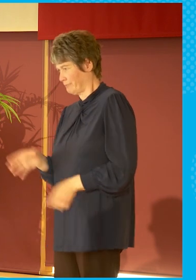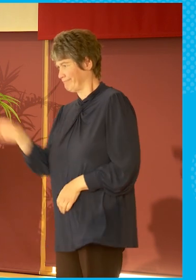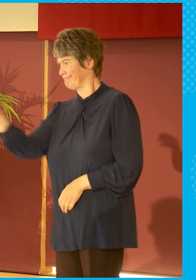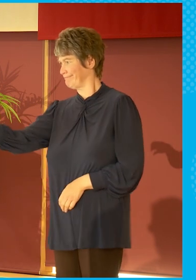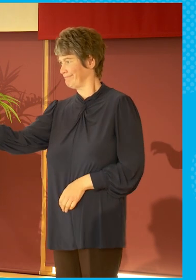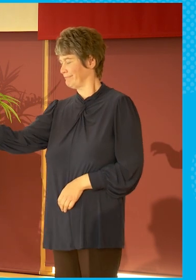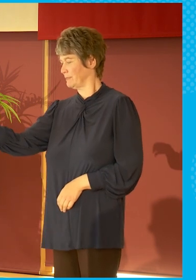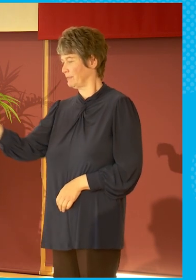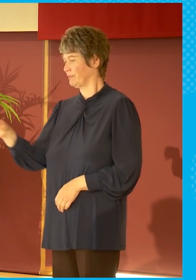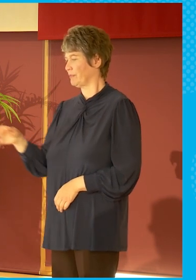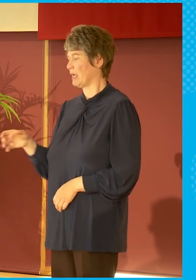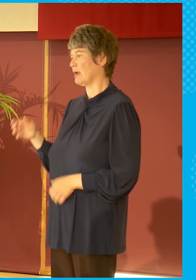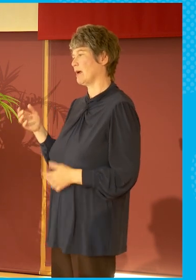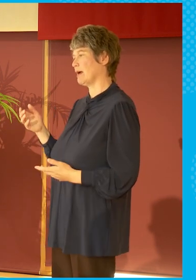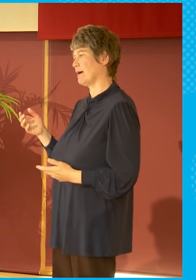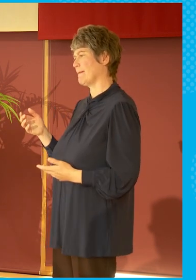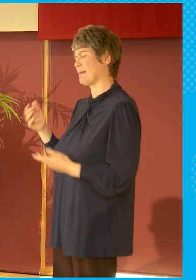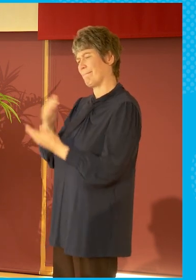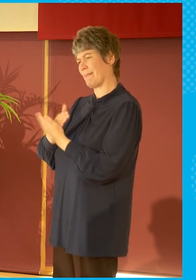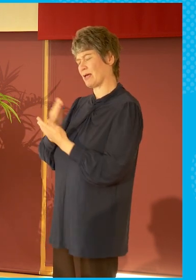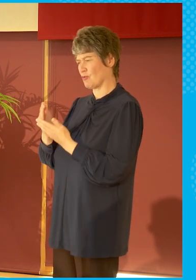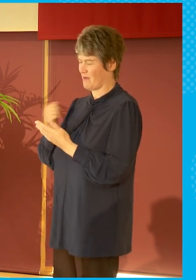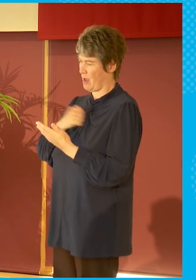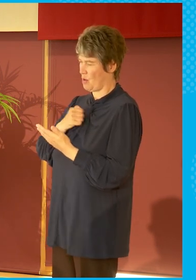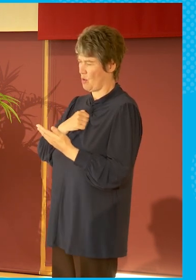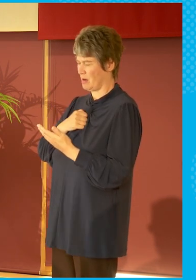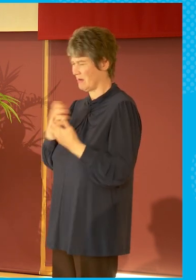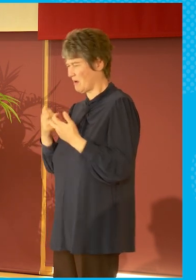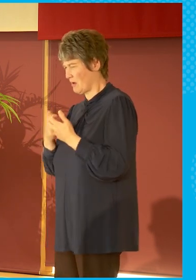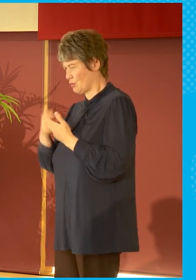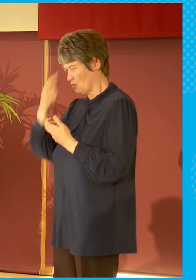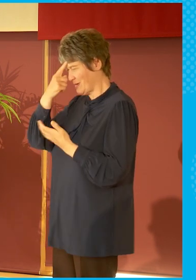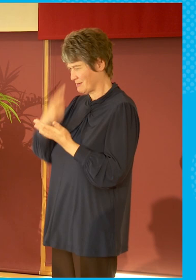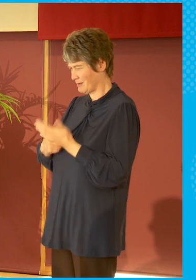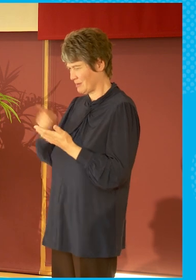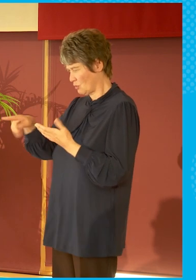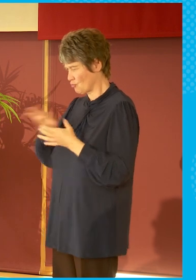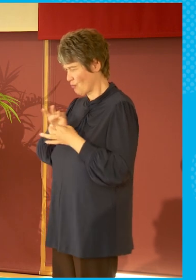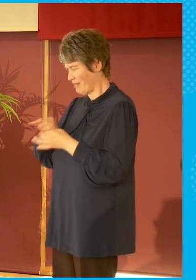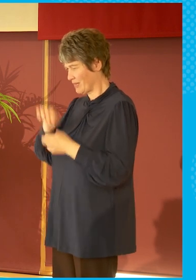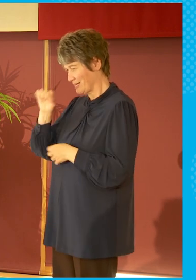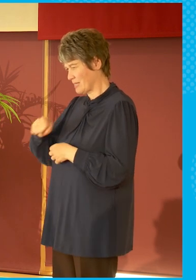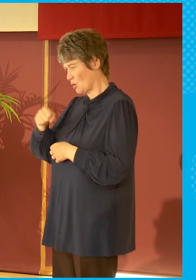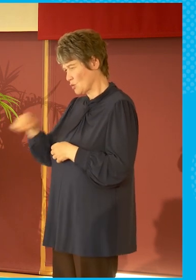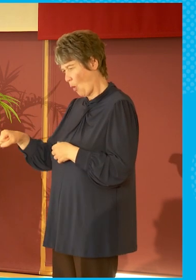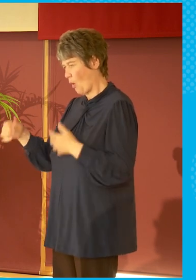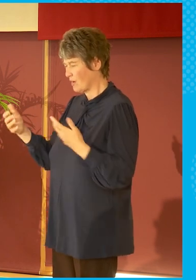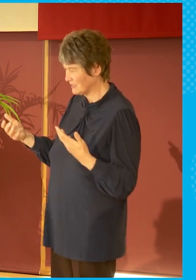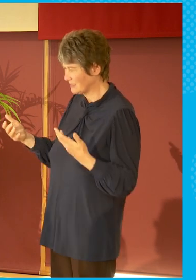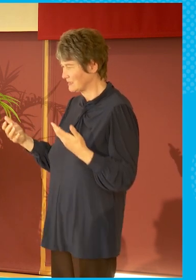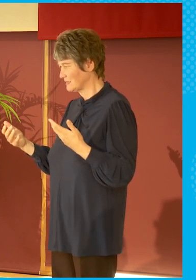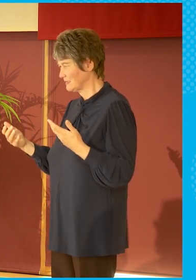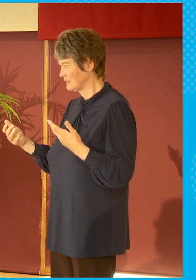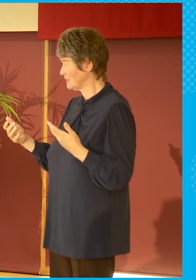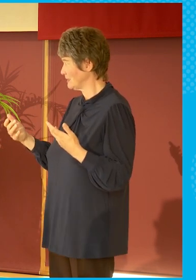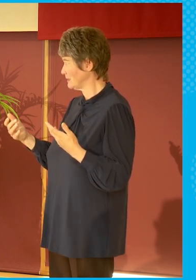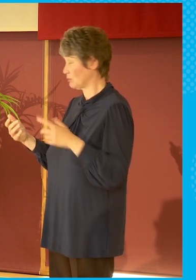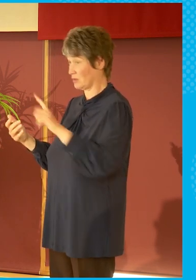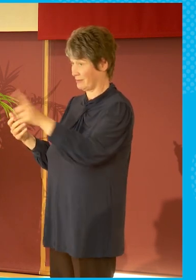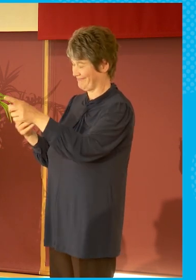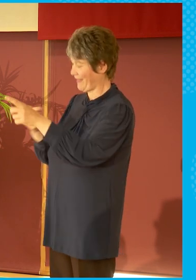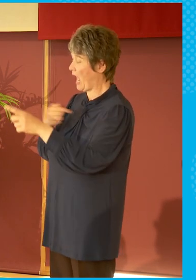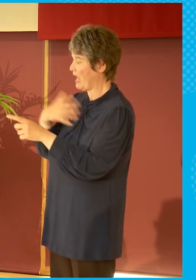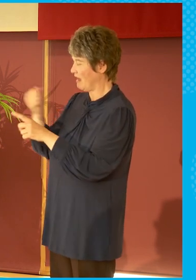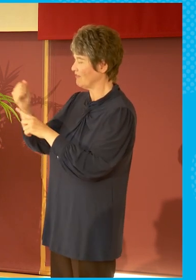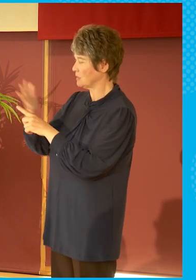But part of being relevant is saying, and one of the things that I did, it's best to tell this in a story, suppose,